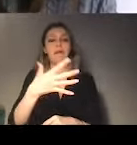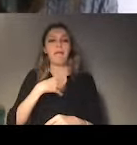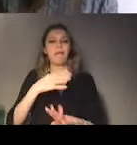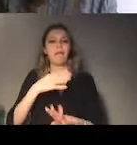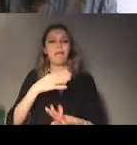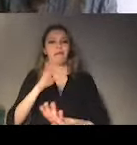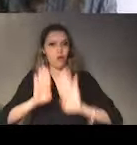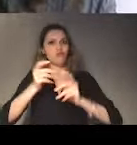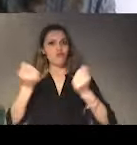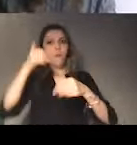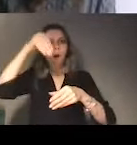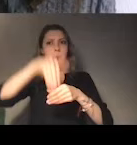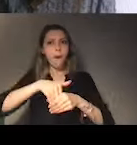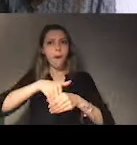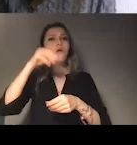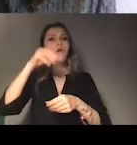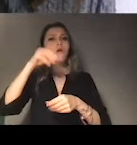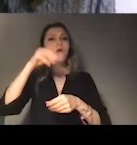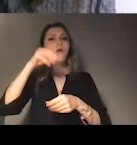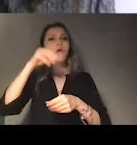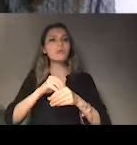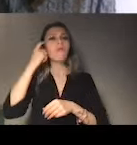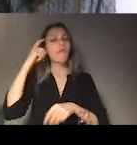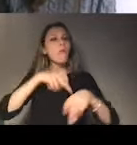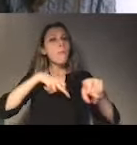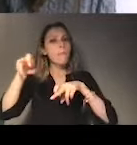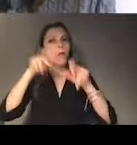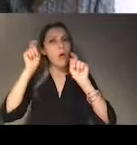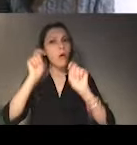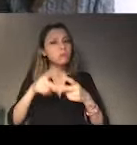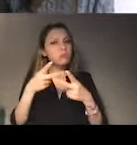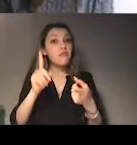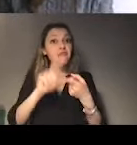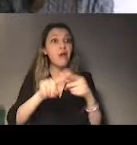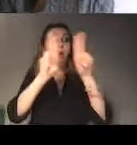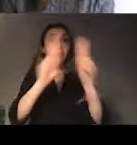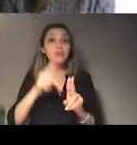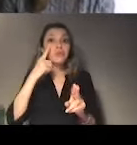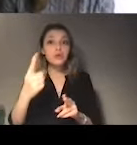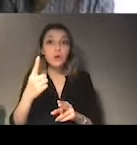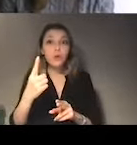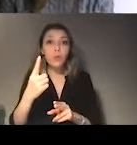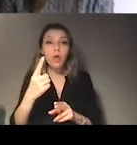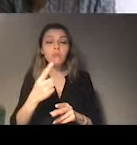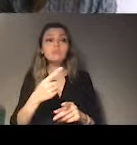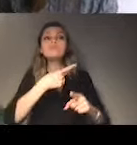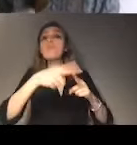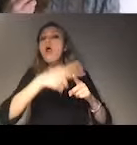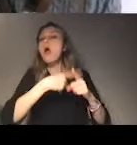and international level to make sure that those recommendations are actually implemented.